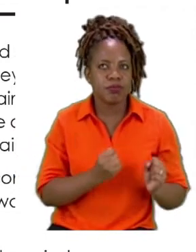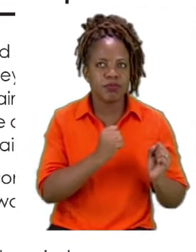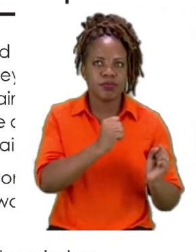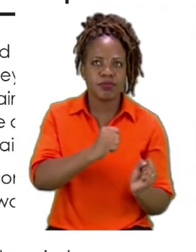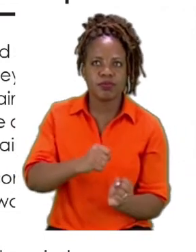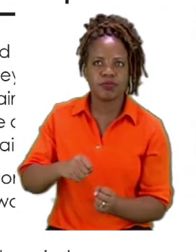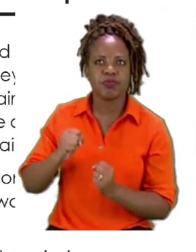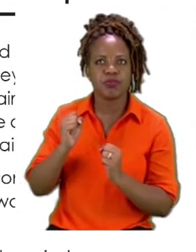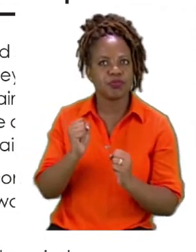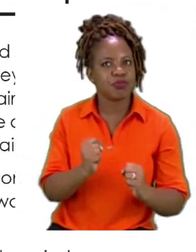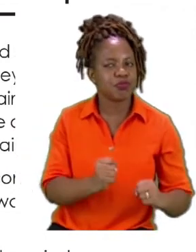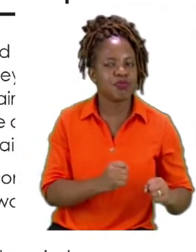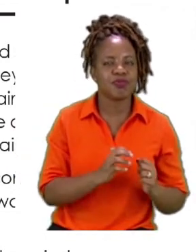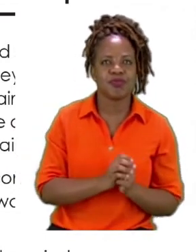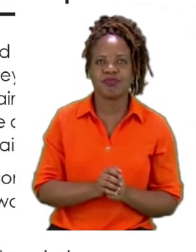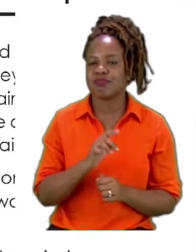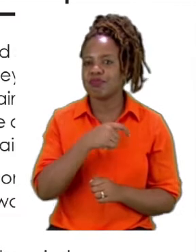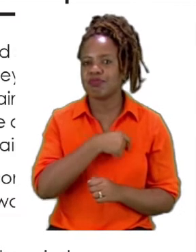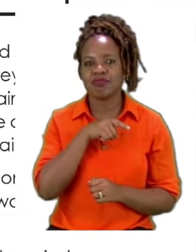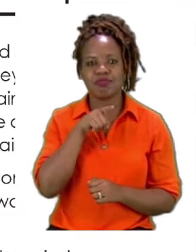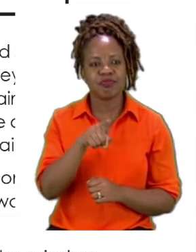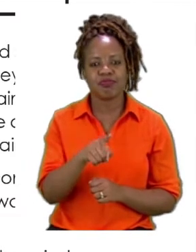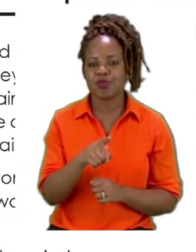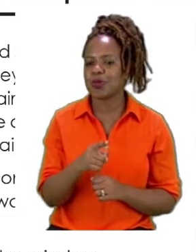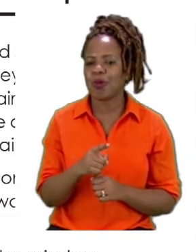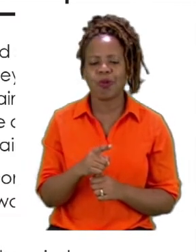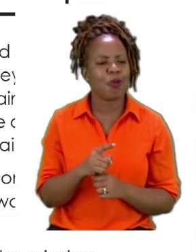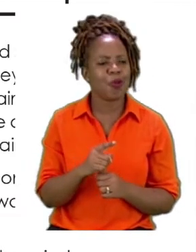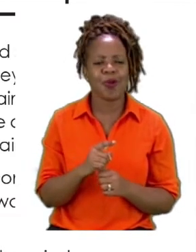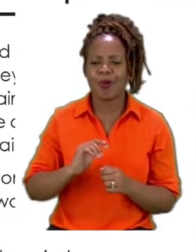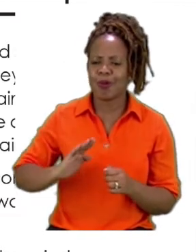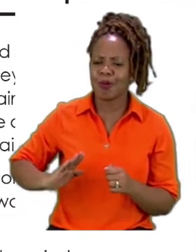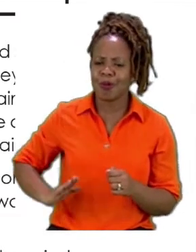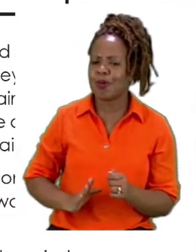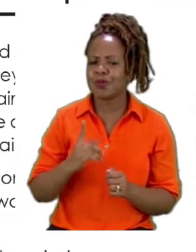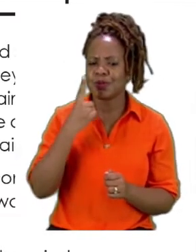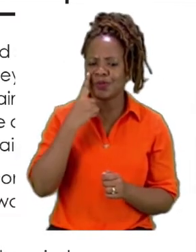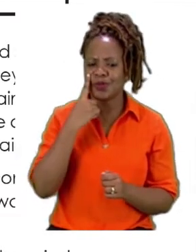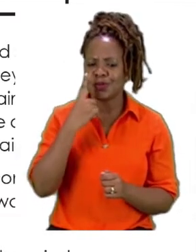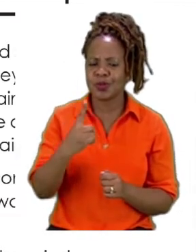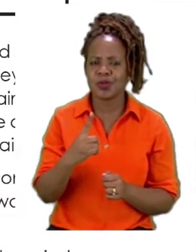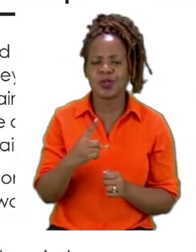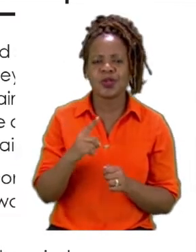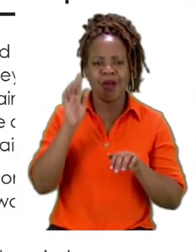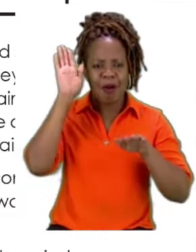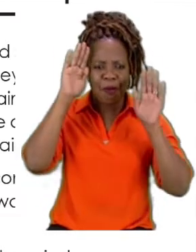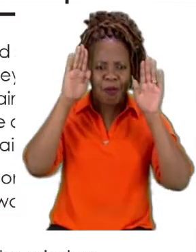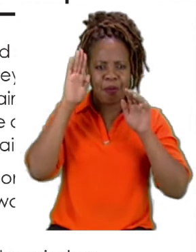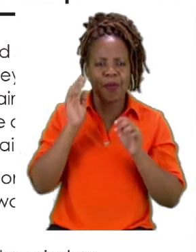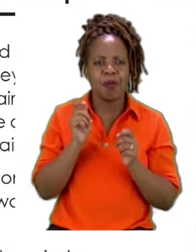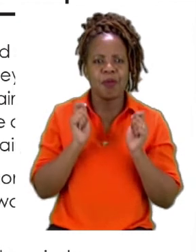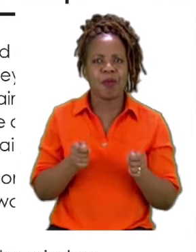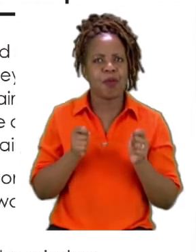She cannot wait to see a donkey cart. Her brother wanted to know if